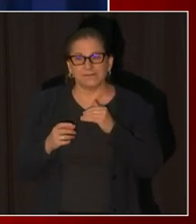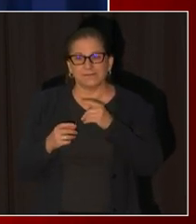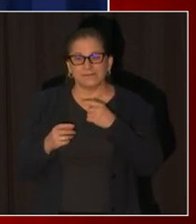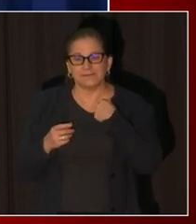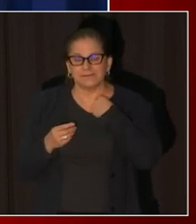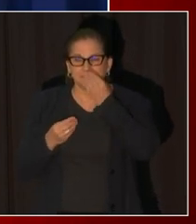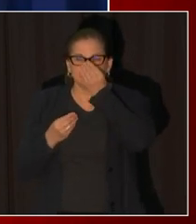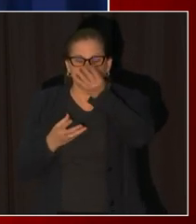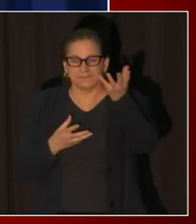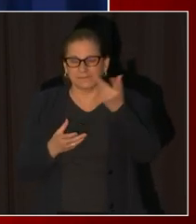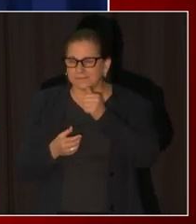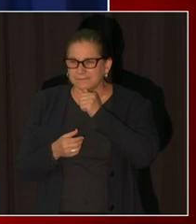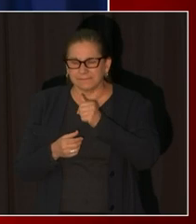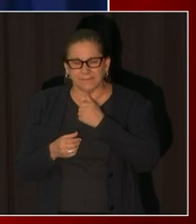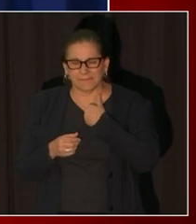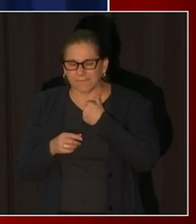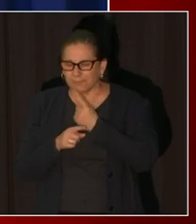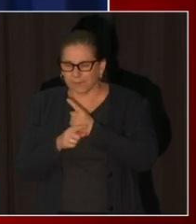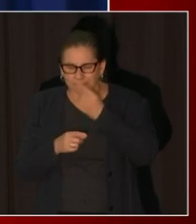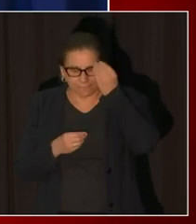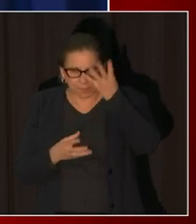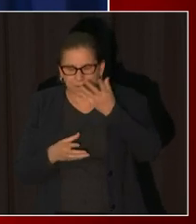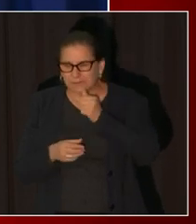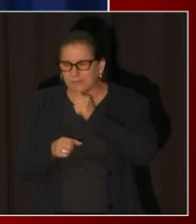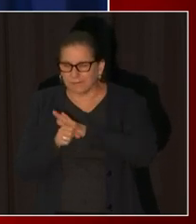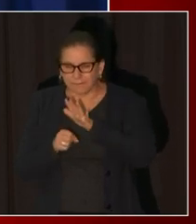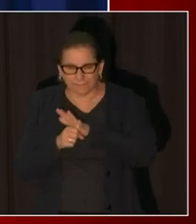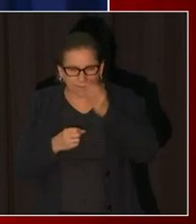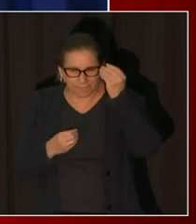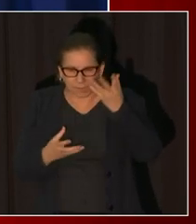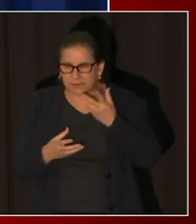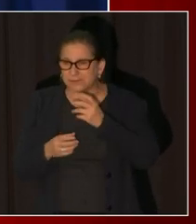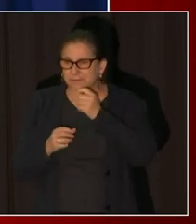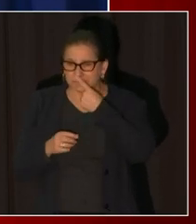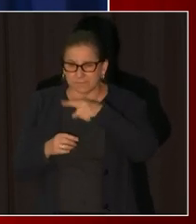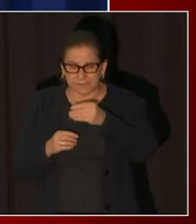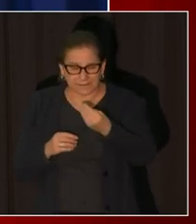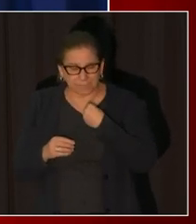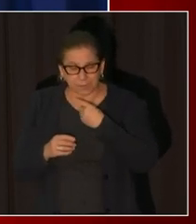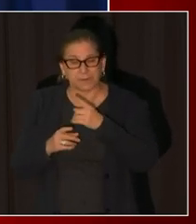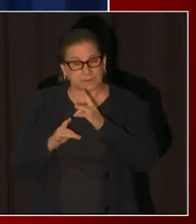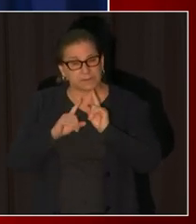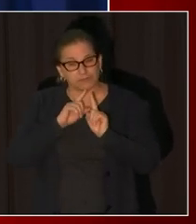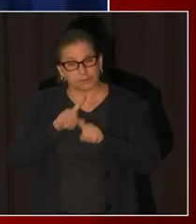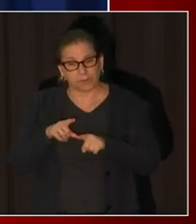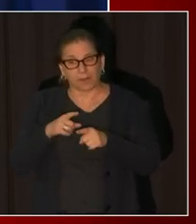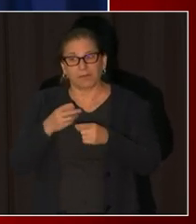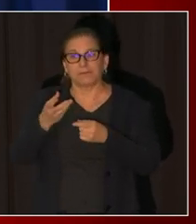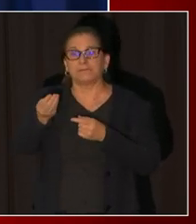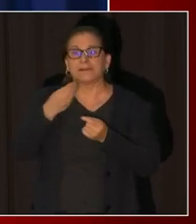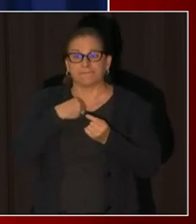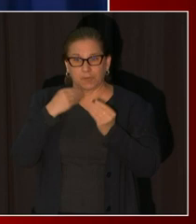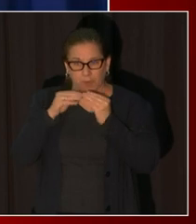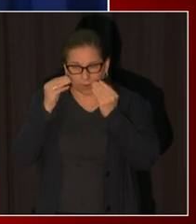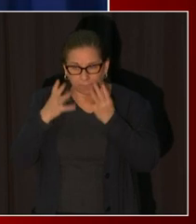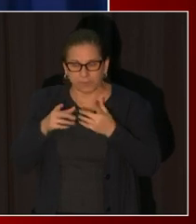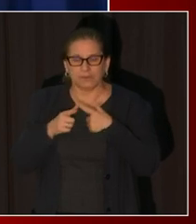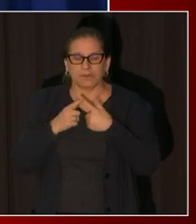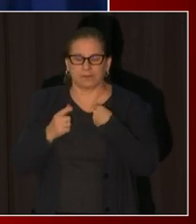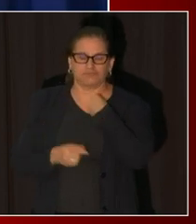can get their application turned around and turn that incomplete notification into a award notification